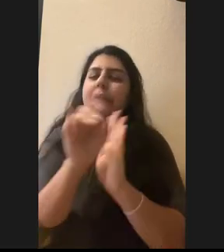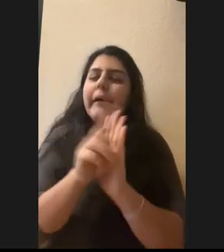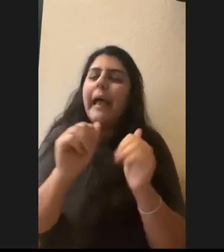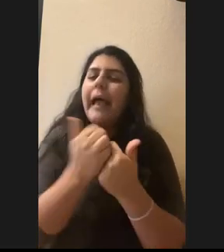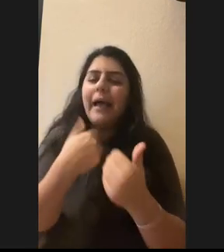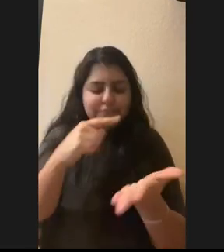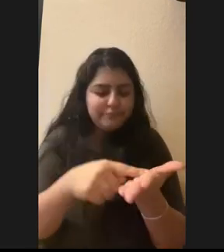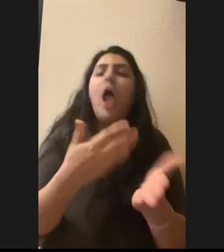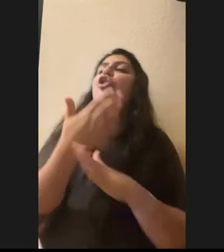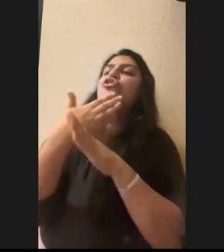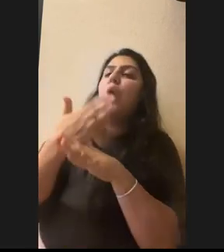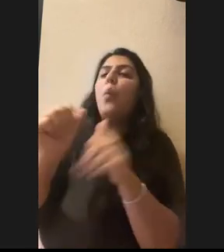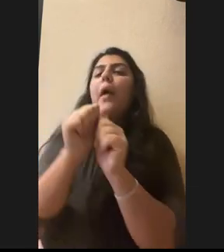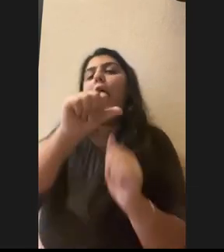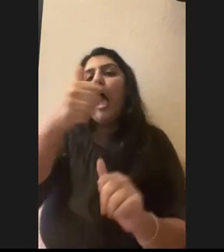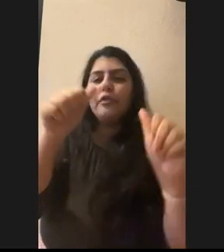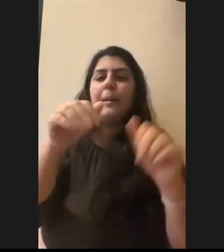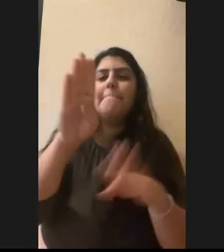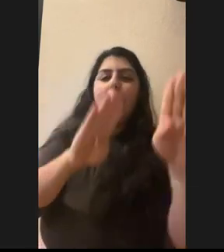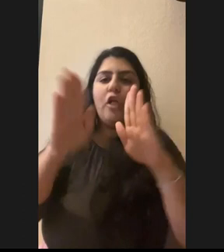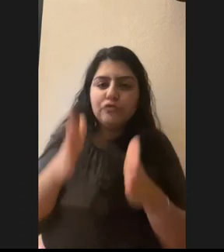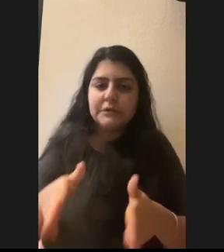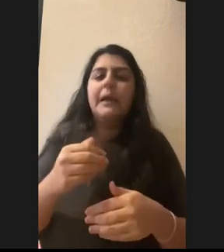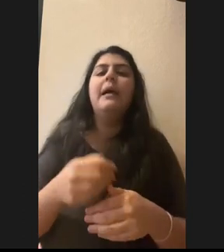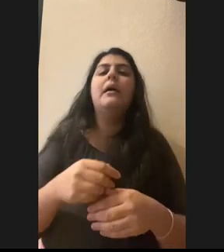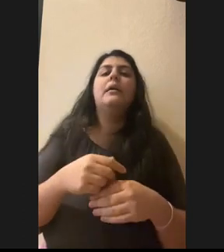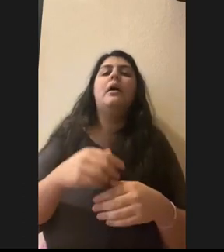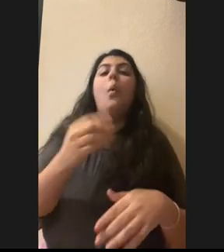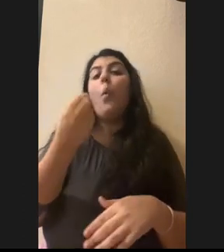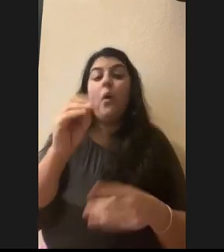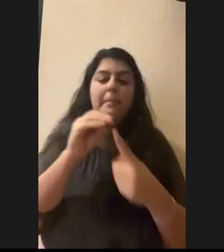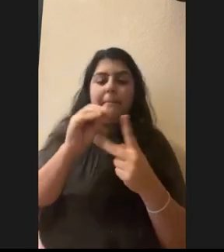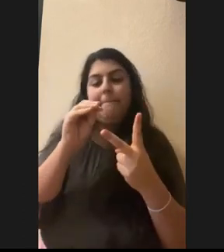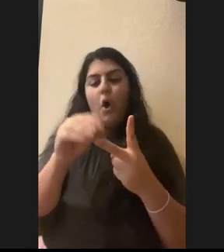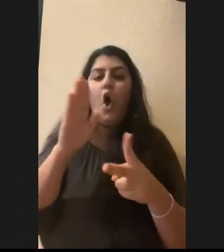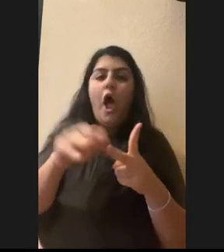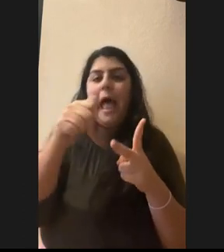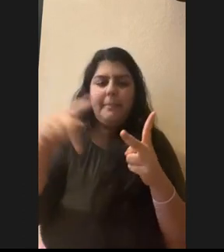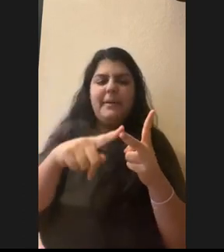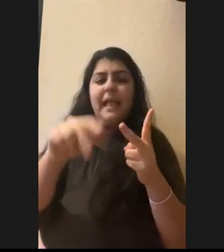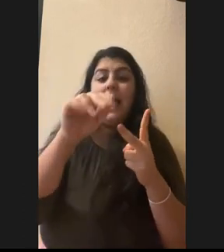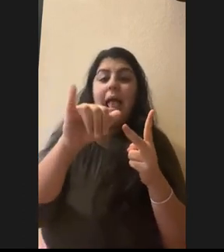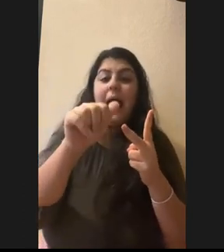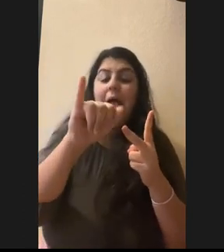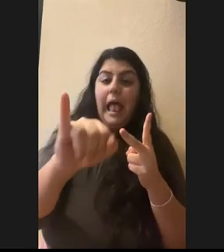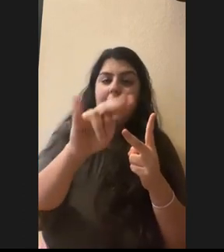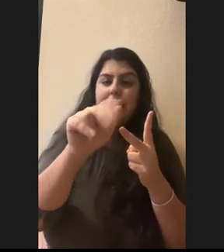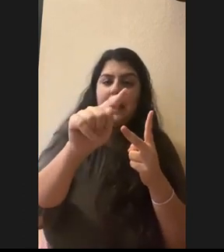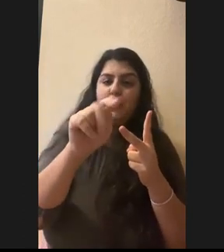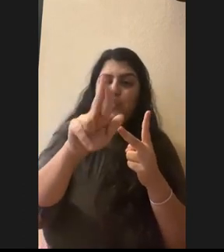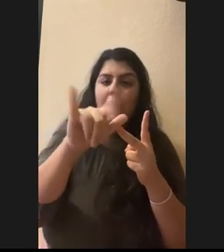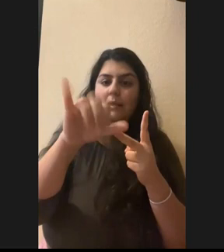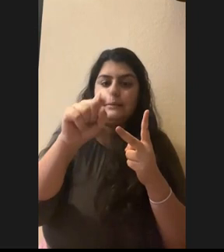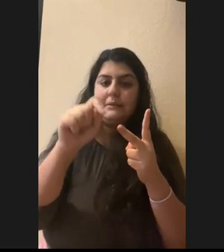biologists or put it on, um, an app like iNaturalist. If you haven't heard of that, iNaturalist can help you identify